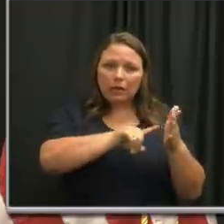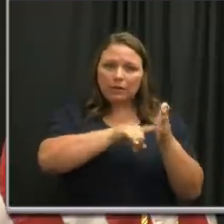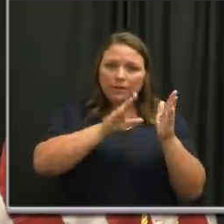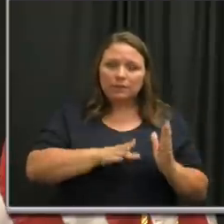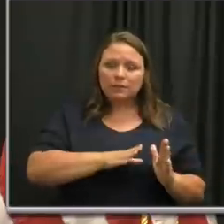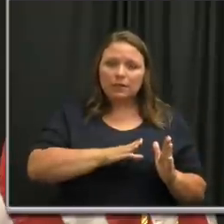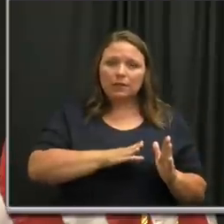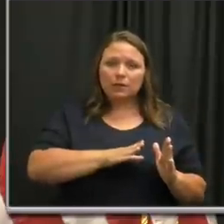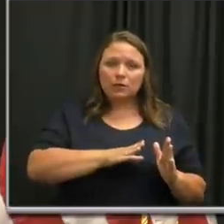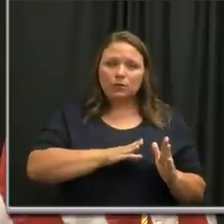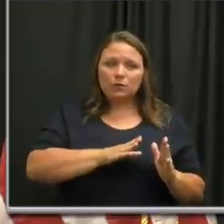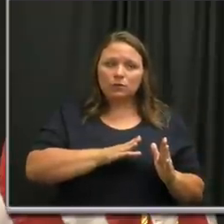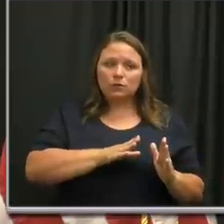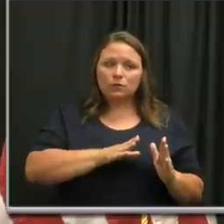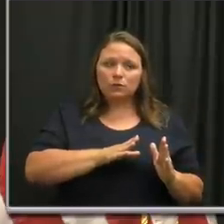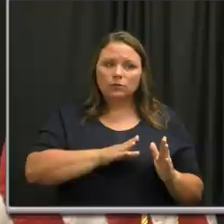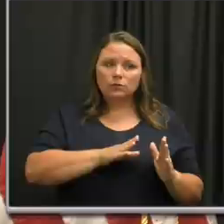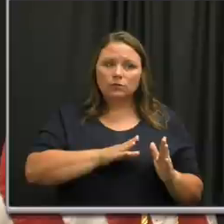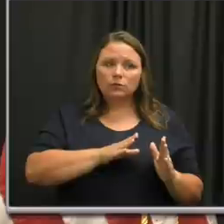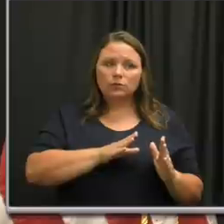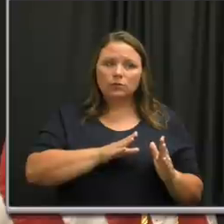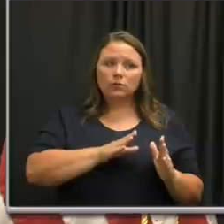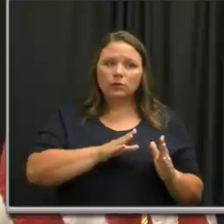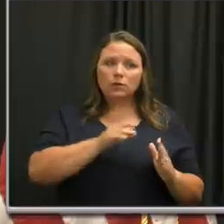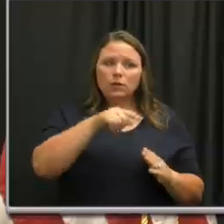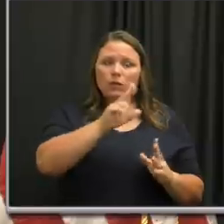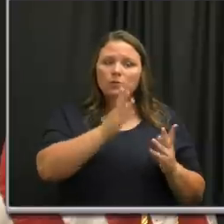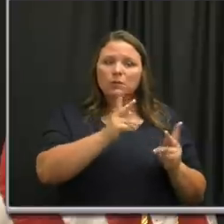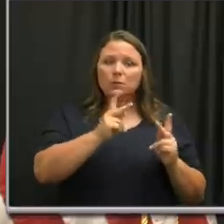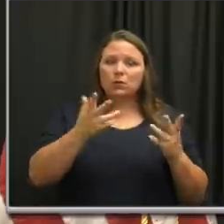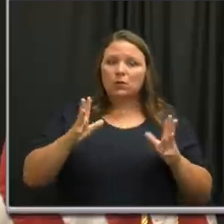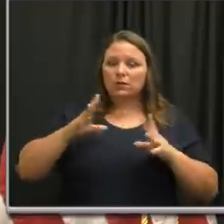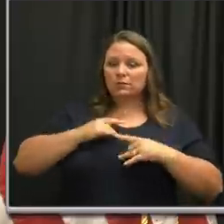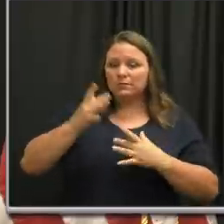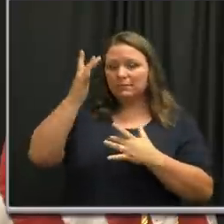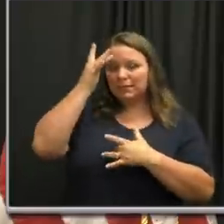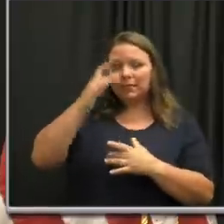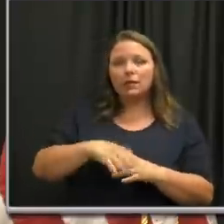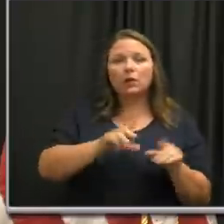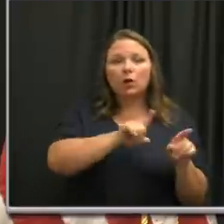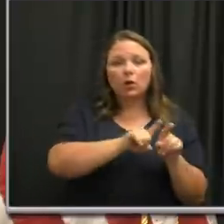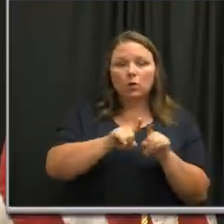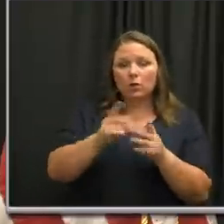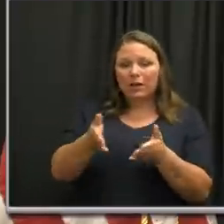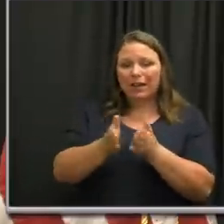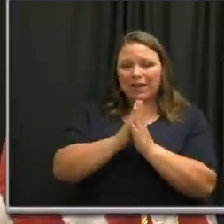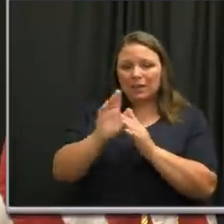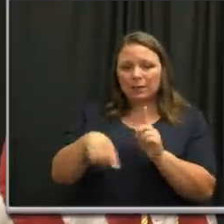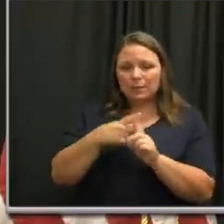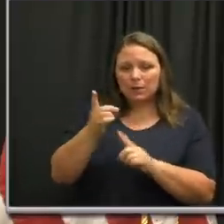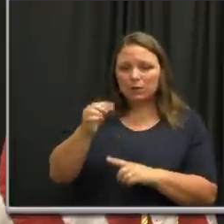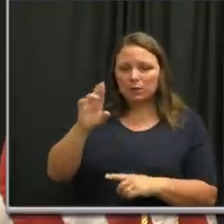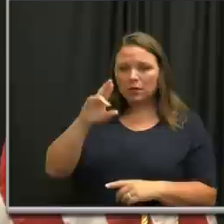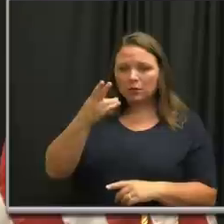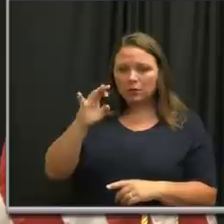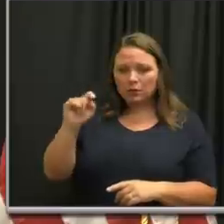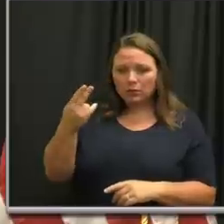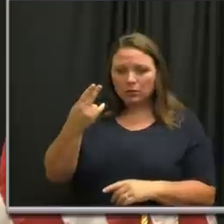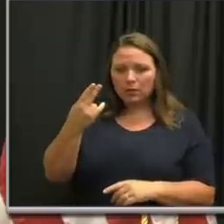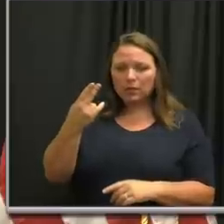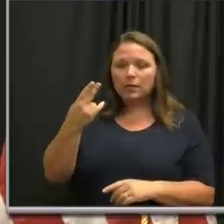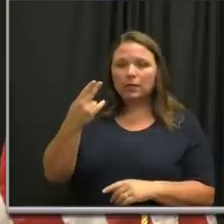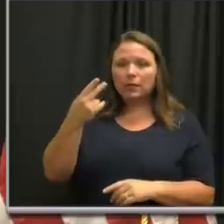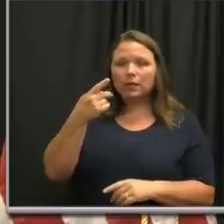tracers that have tested positive. I also wanted to ask something about what Dr. Hilder said. We are allowing,